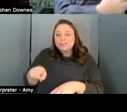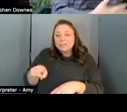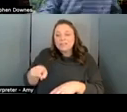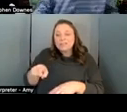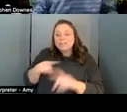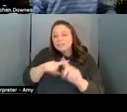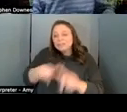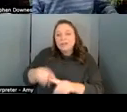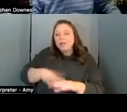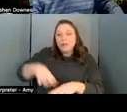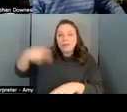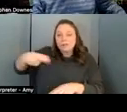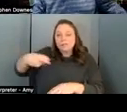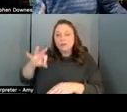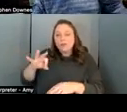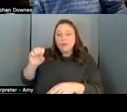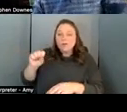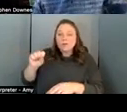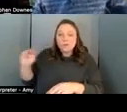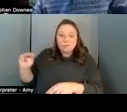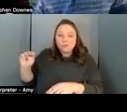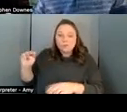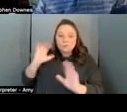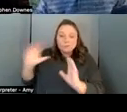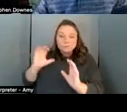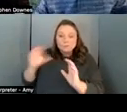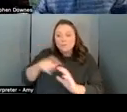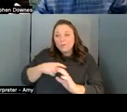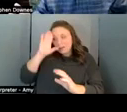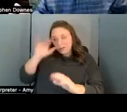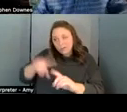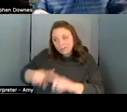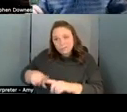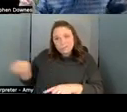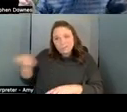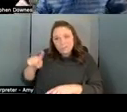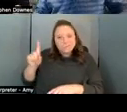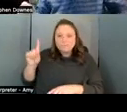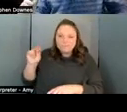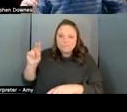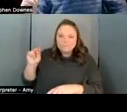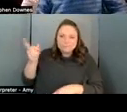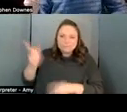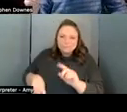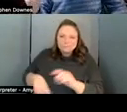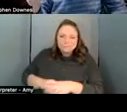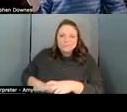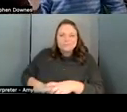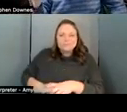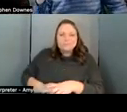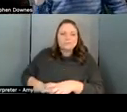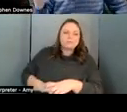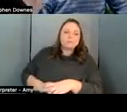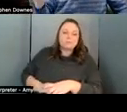of social media conversations and we know how reliable that is right not very so